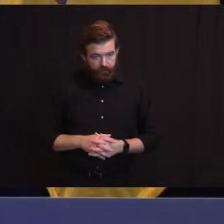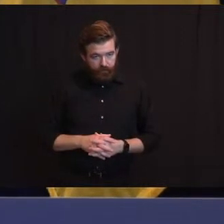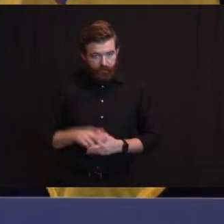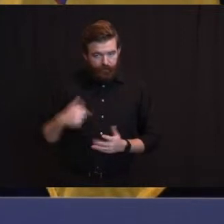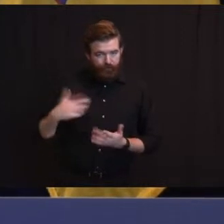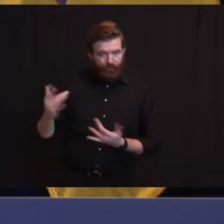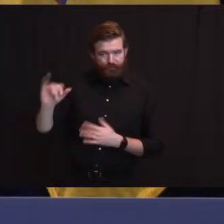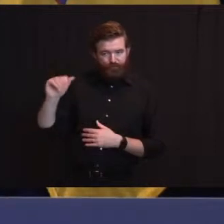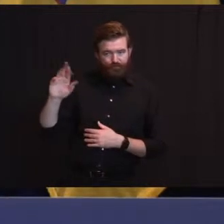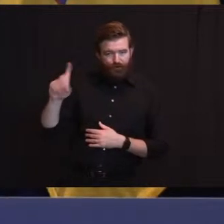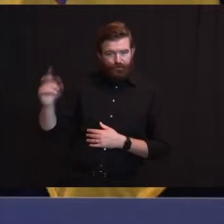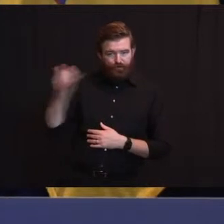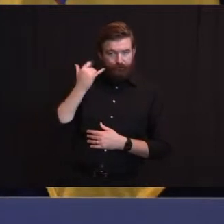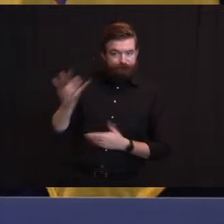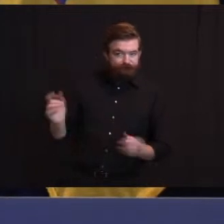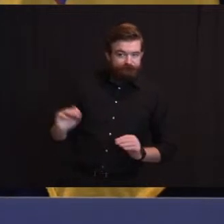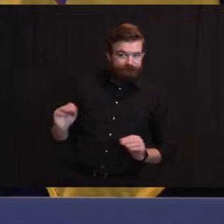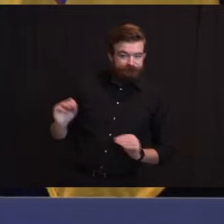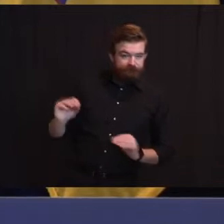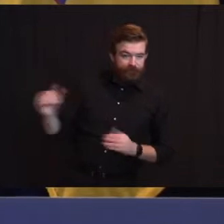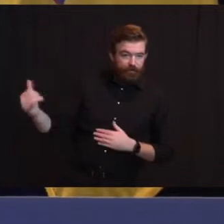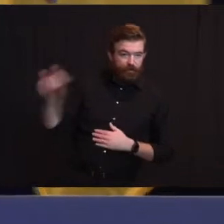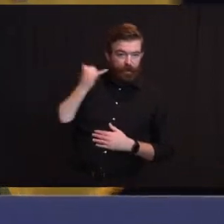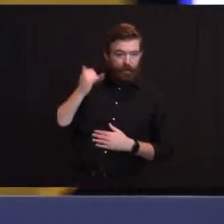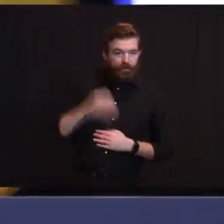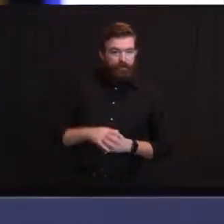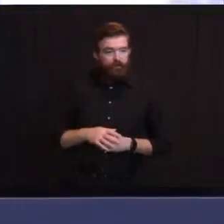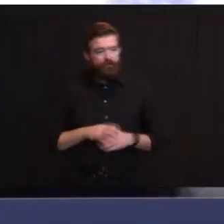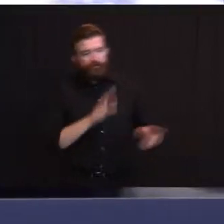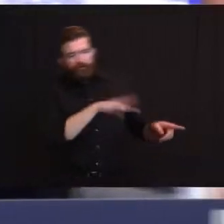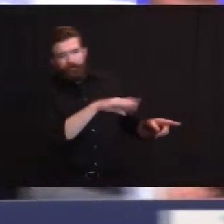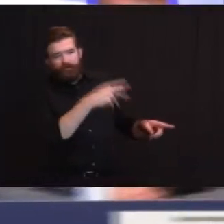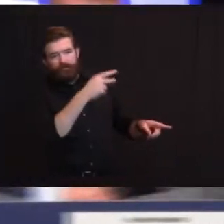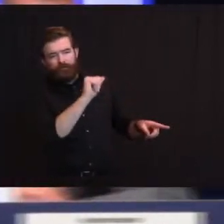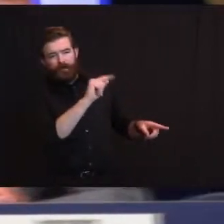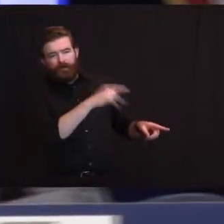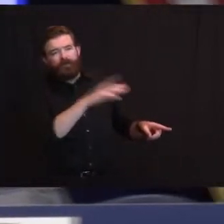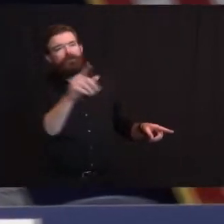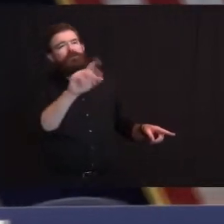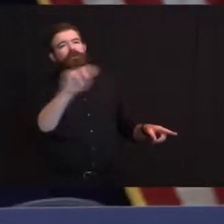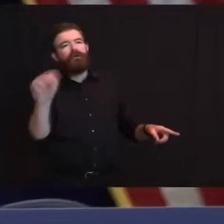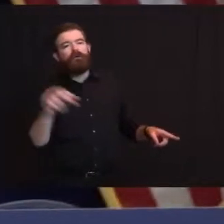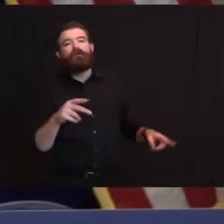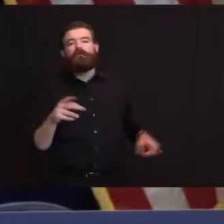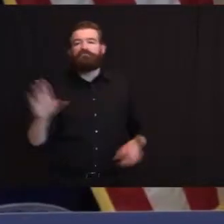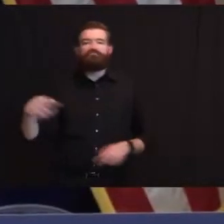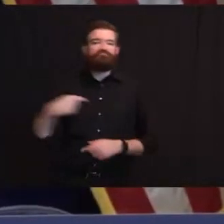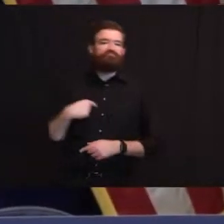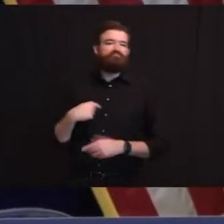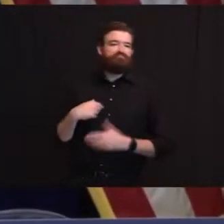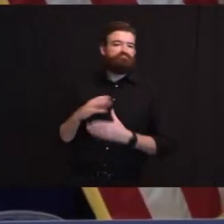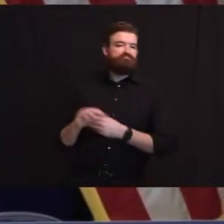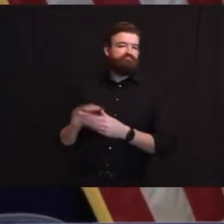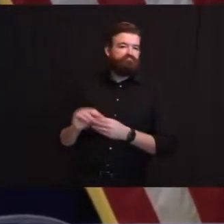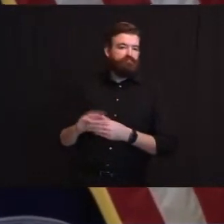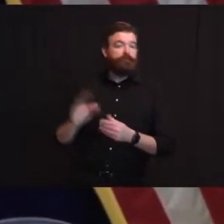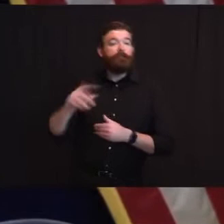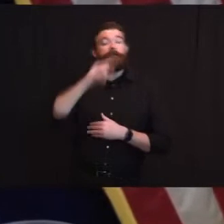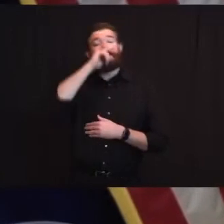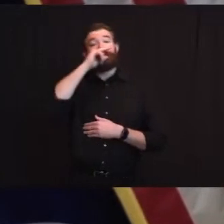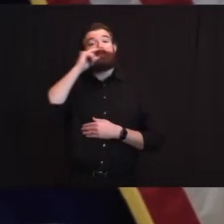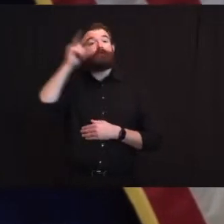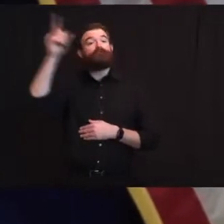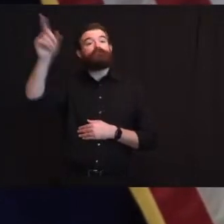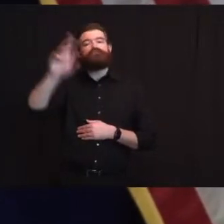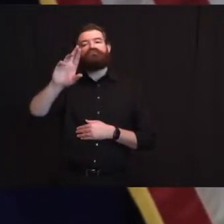lessons from Nashville and concerns that we may have? I was actually at the ROC this morning, Alex. Again, no nexus to New Jersey with